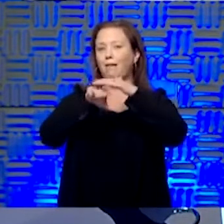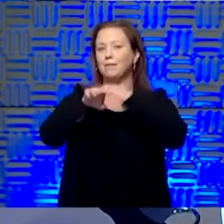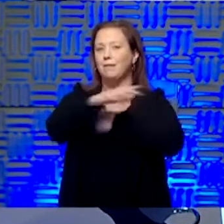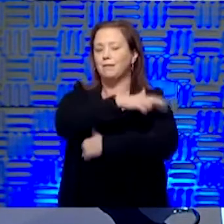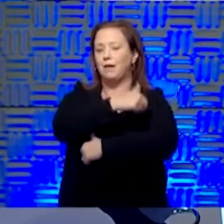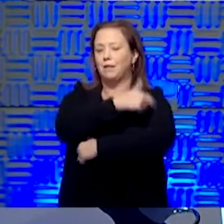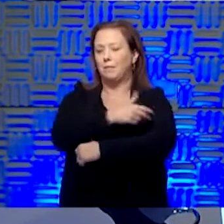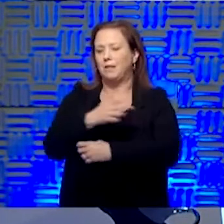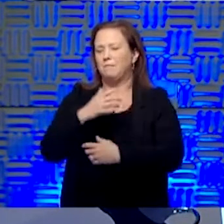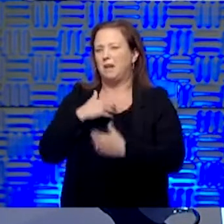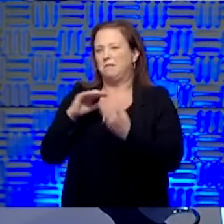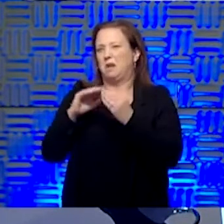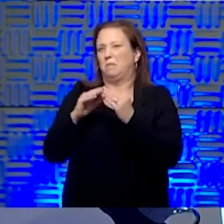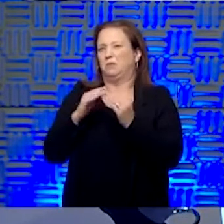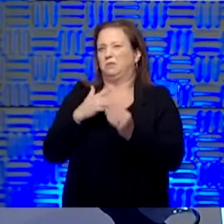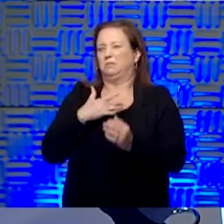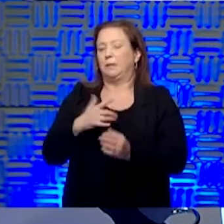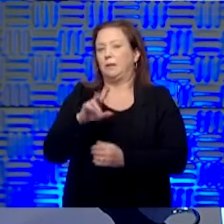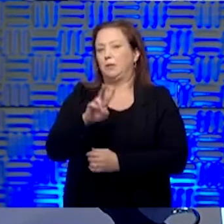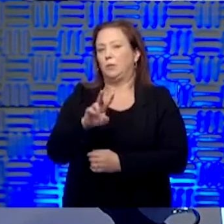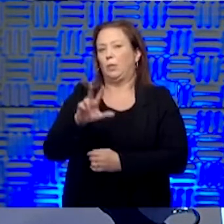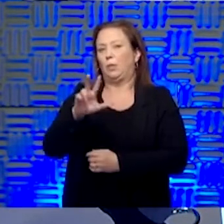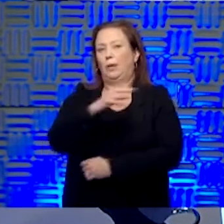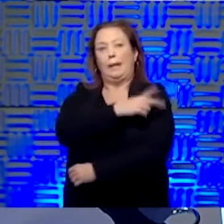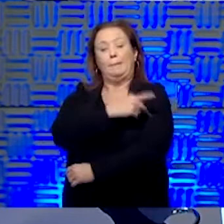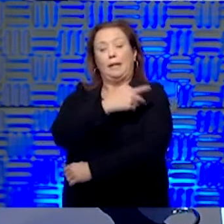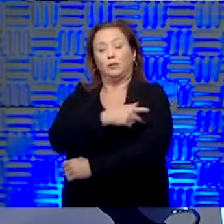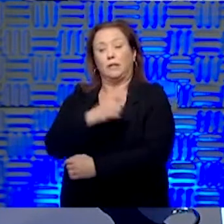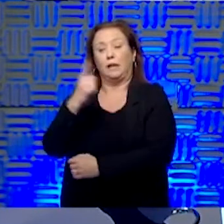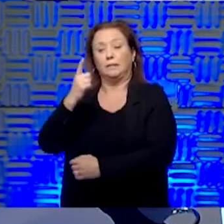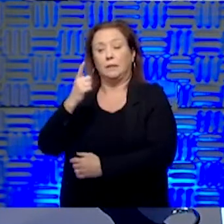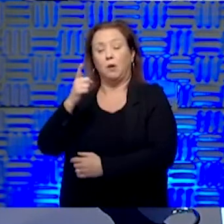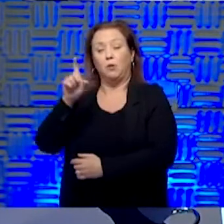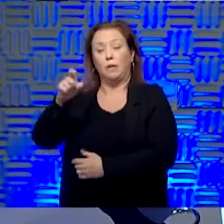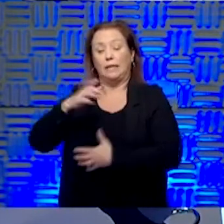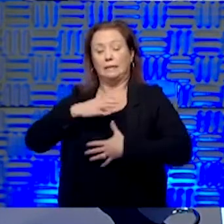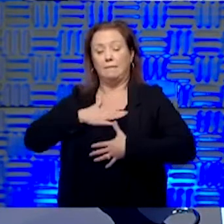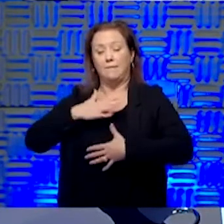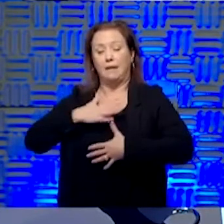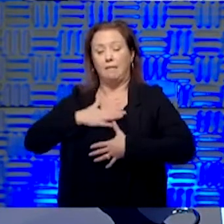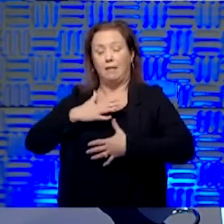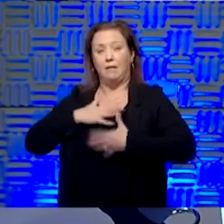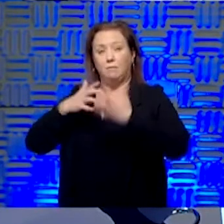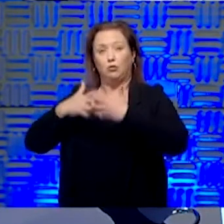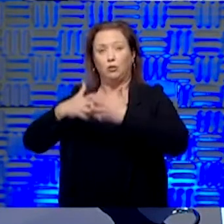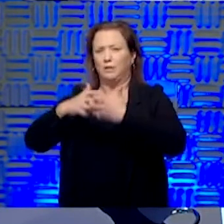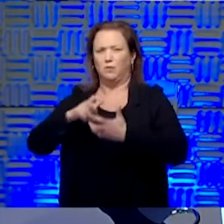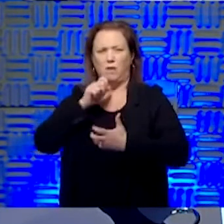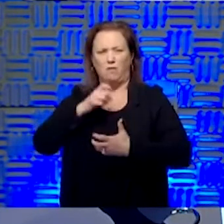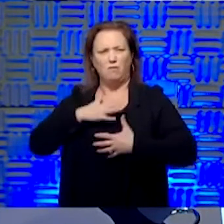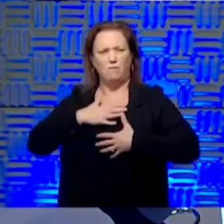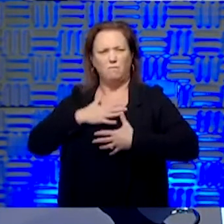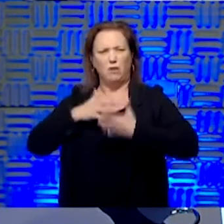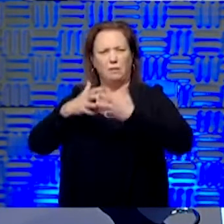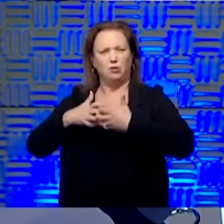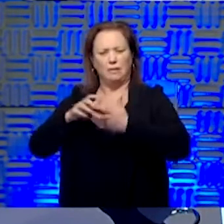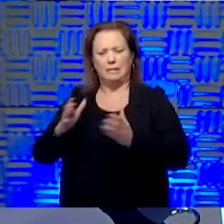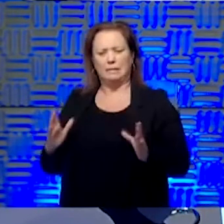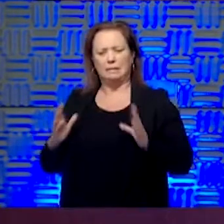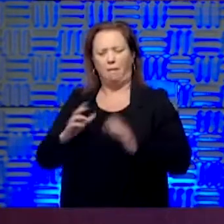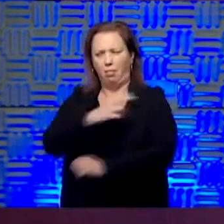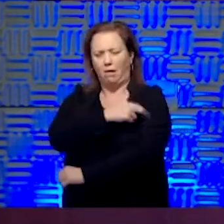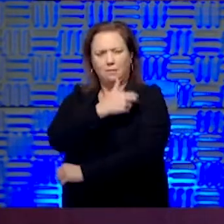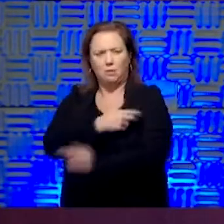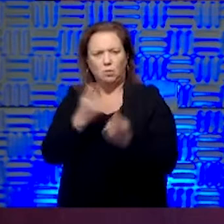my average census is two or three patients, and I have somebody who goes on a ventilator? We don't do ventilators in those small hospitals. What do they do? Yeah.